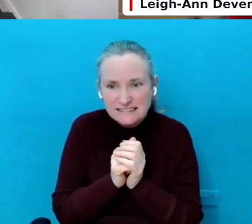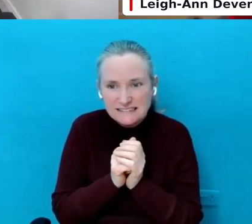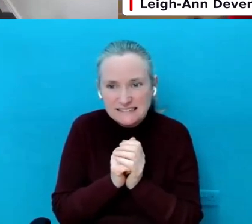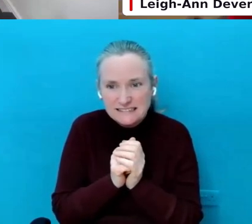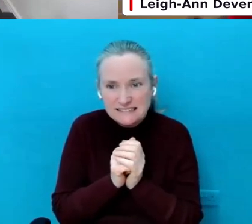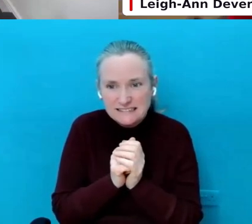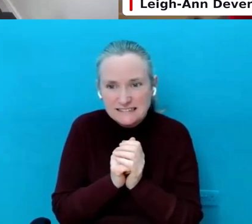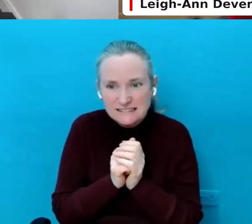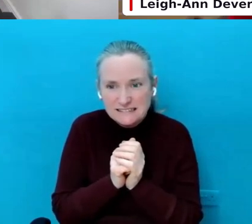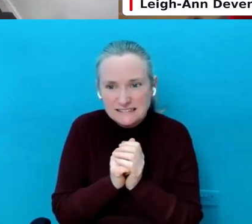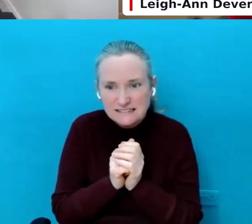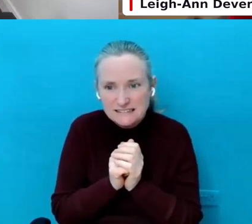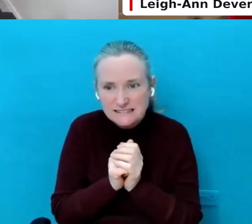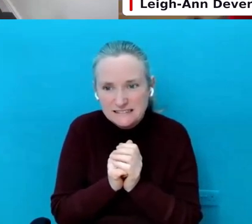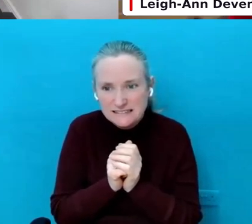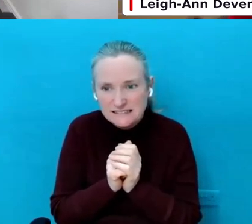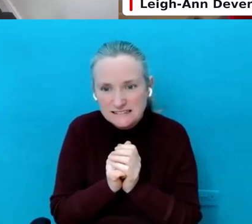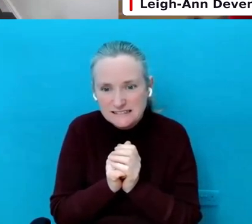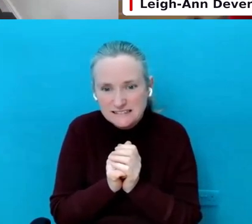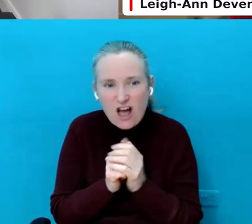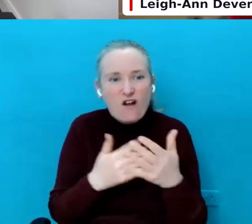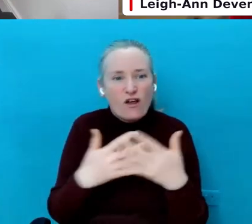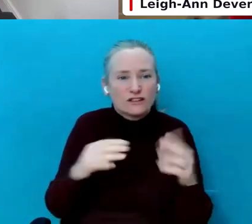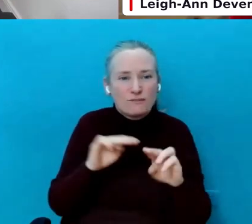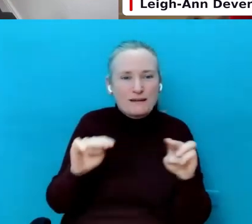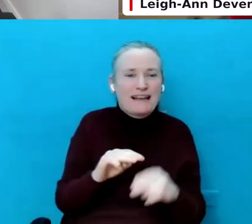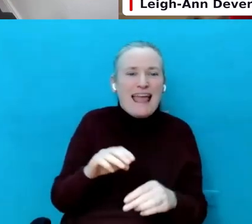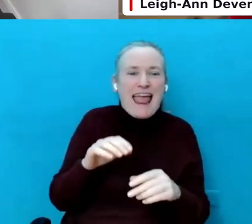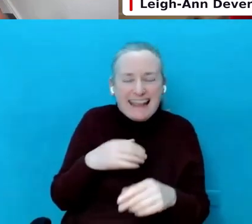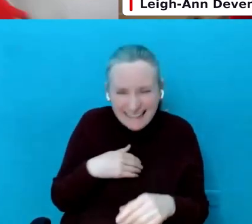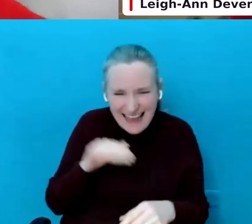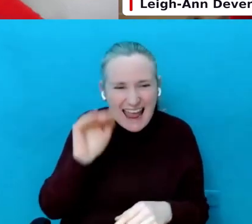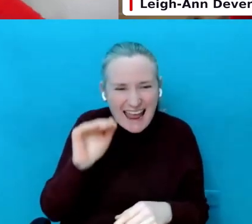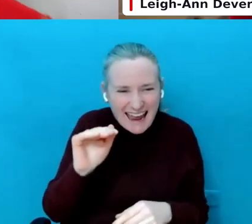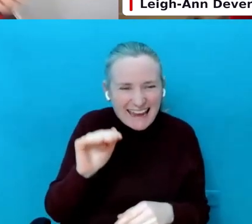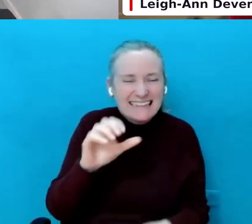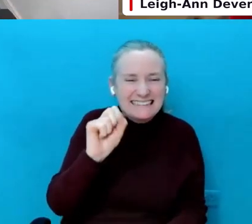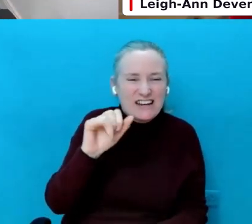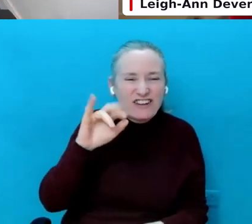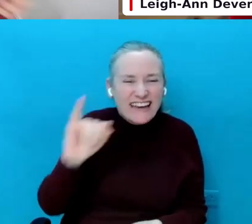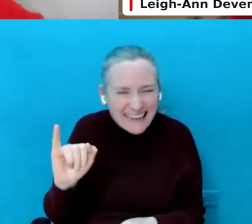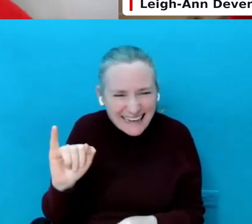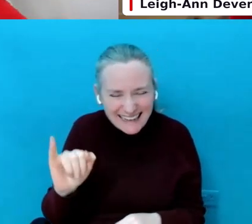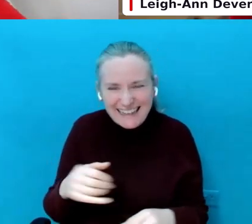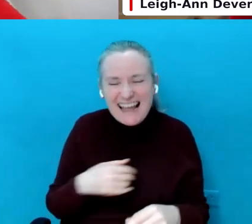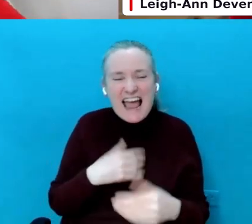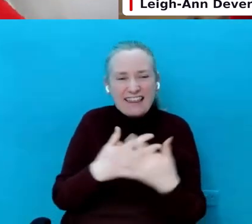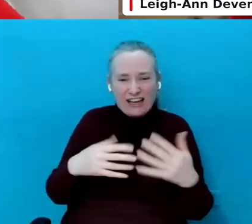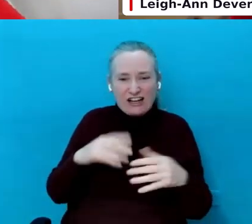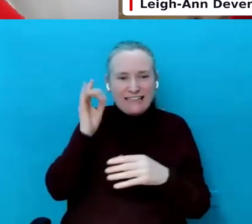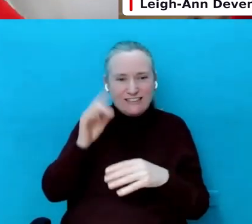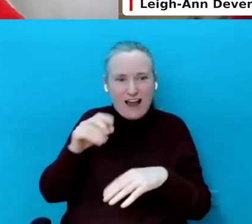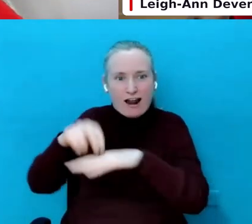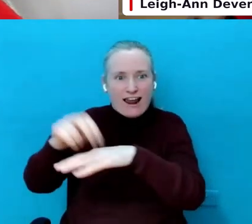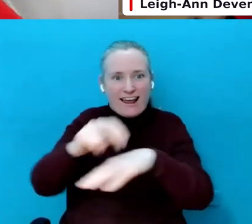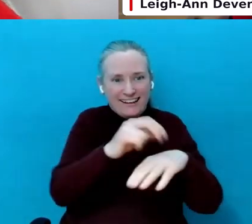Oh, when I said, hey, this, hey, so sorry, I shouldn't have. I actually had to turn my own phone off. I'm so sorry.